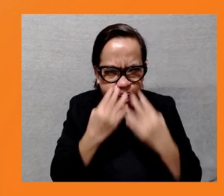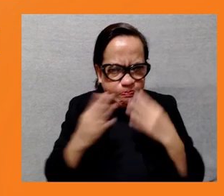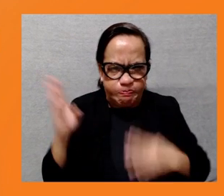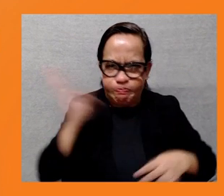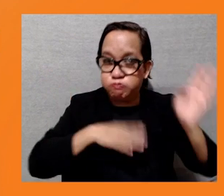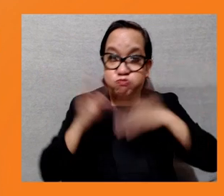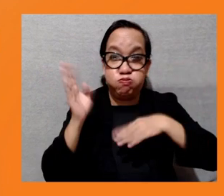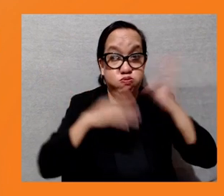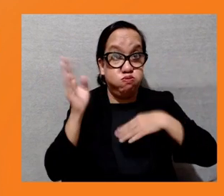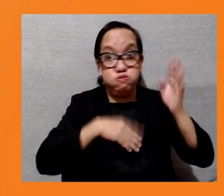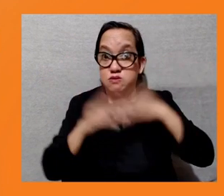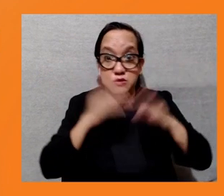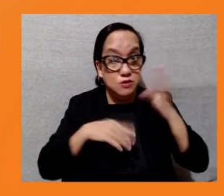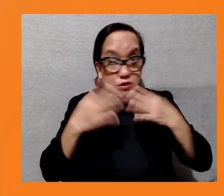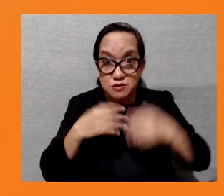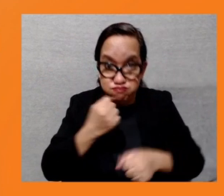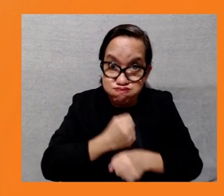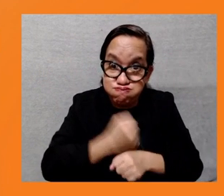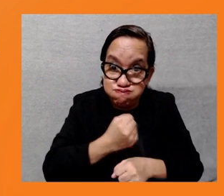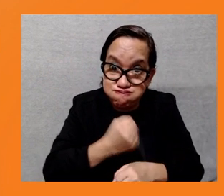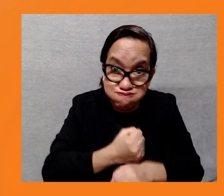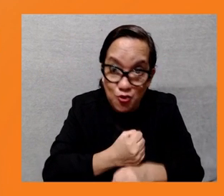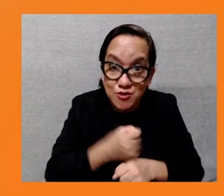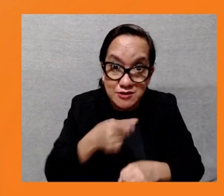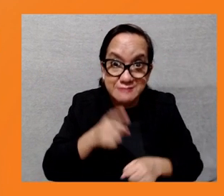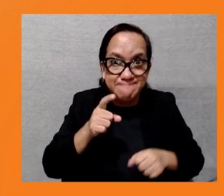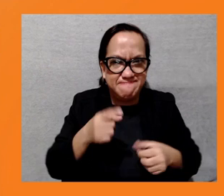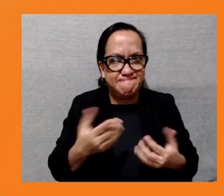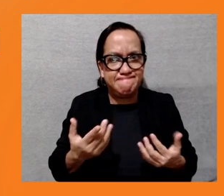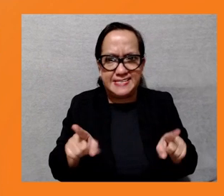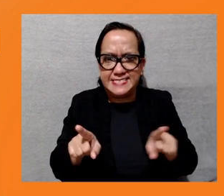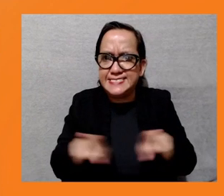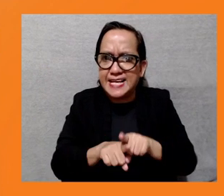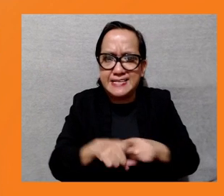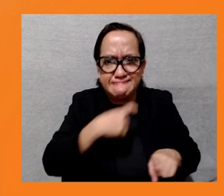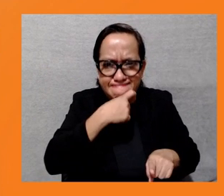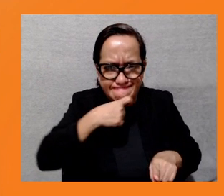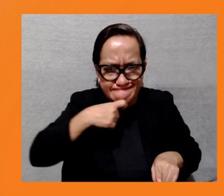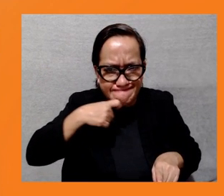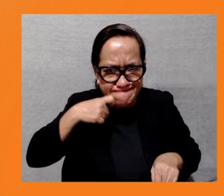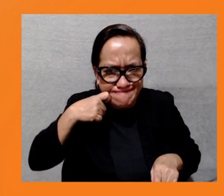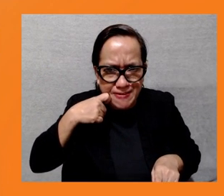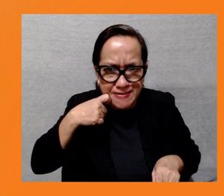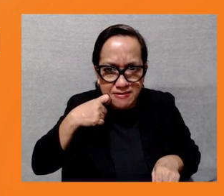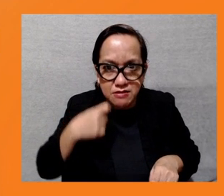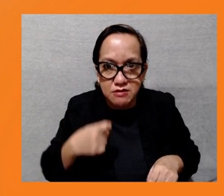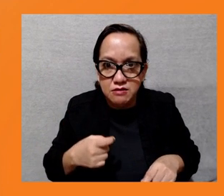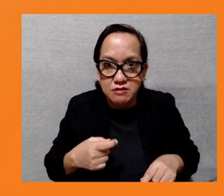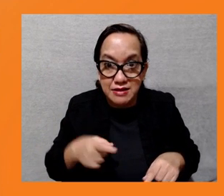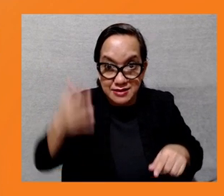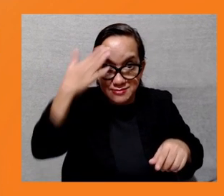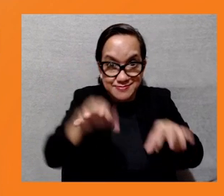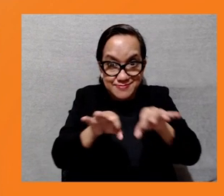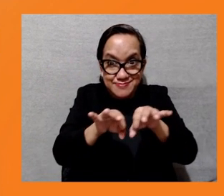needed to be kept dry. And therefore, a leak that was happening in the nearby manhole was required to be